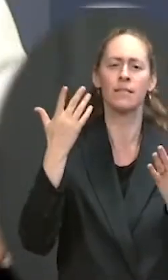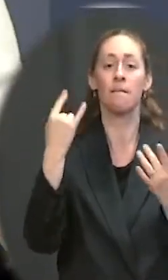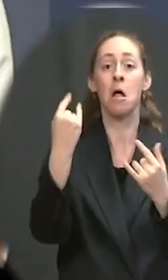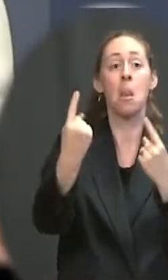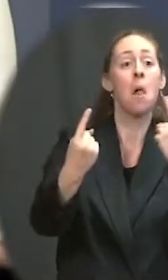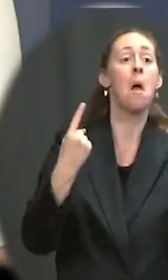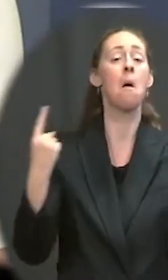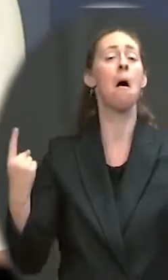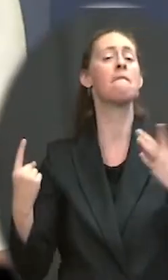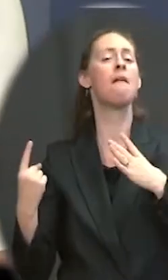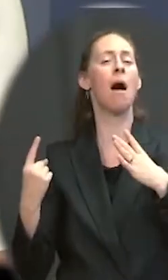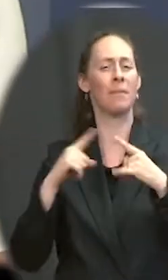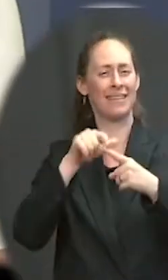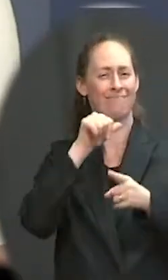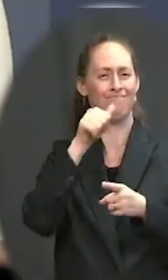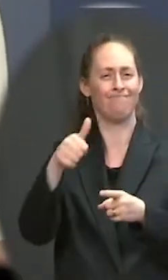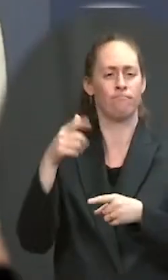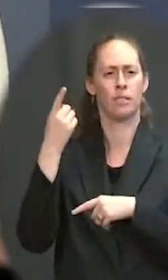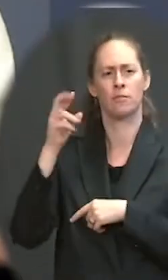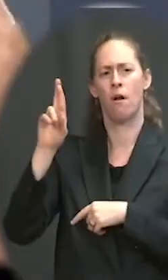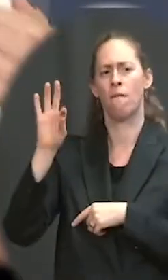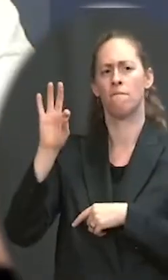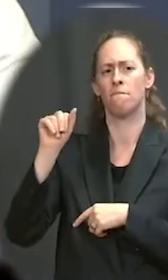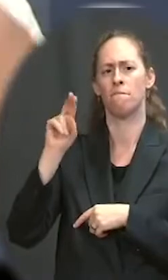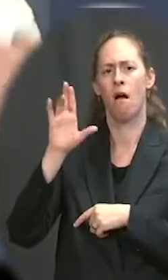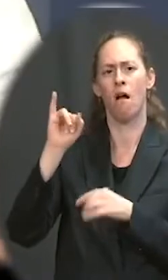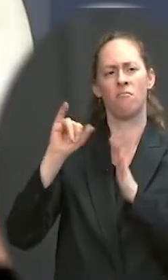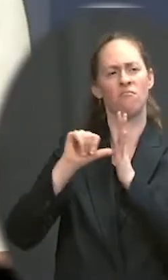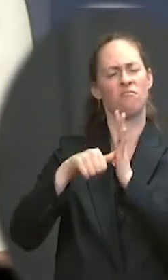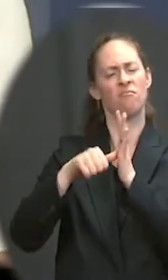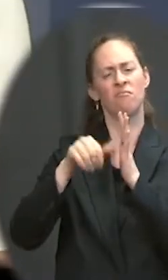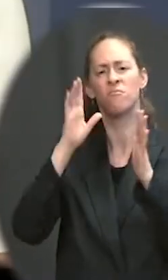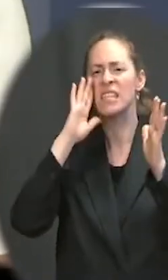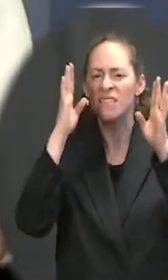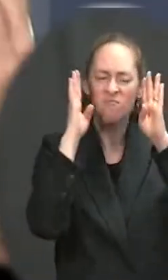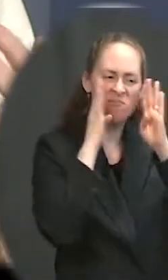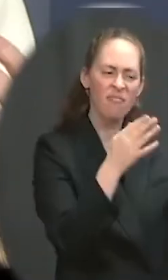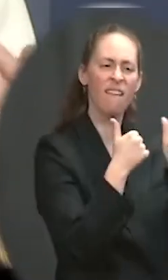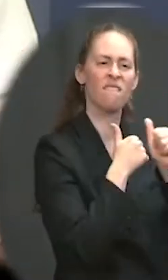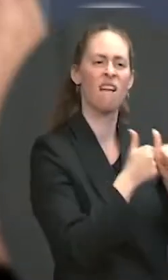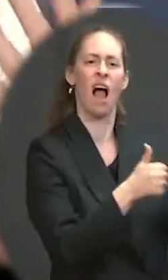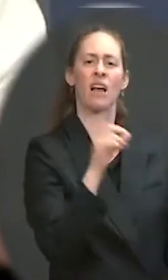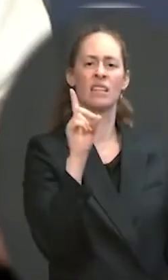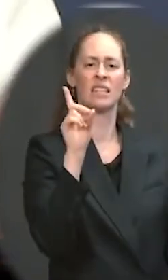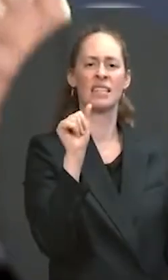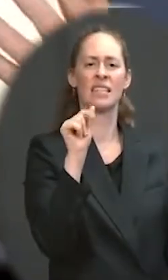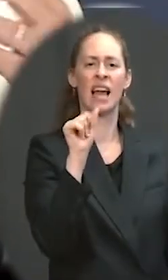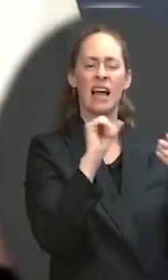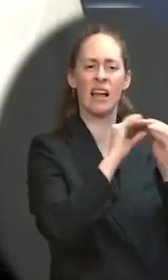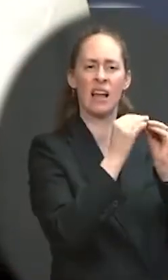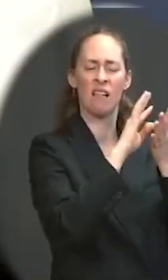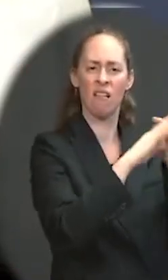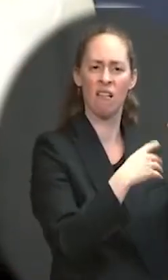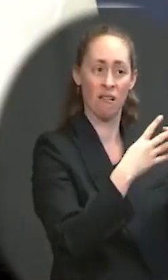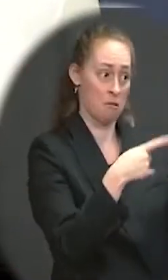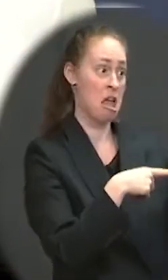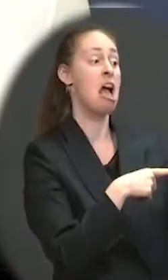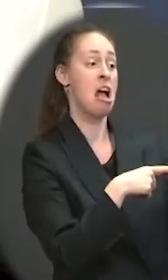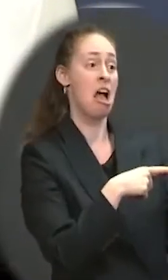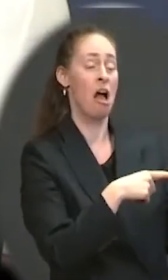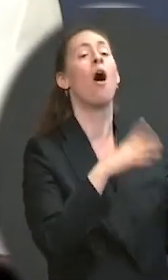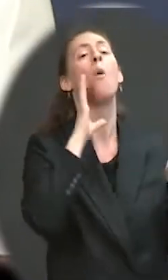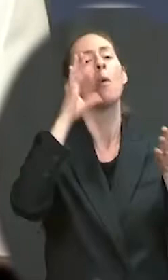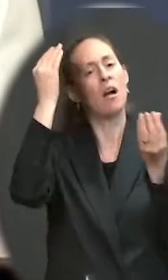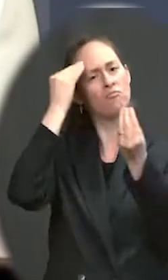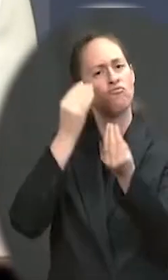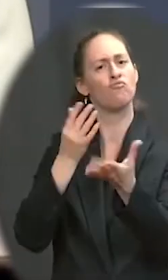they're going to continue to look at the data. And they want to put out updated guidance as they feel comfortable and confident in what they can provide to the American